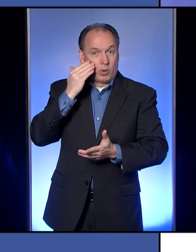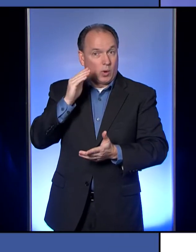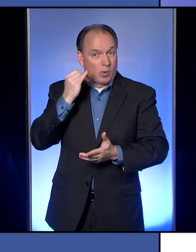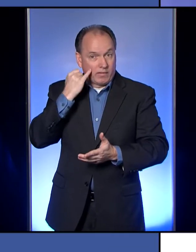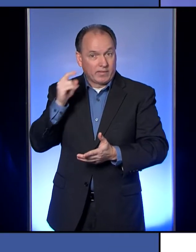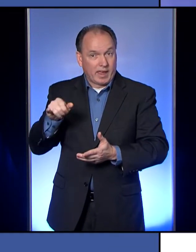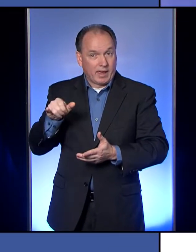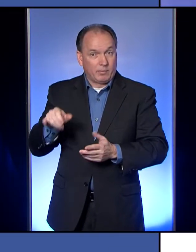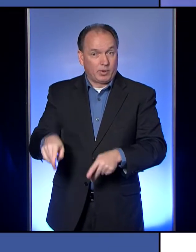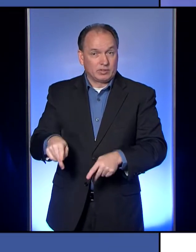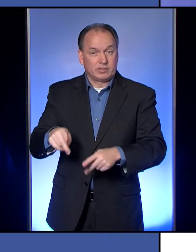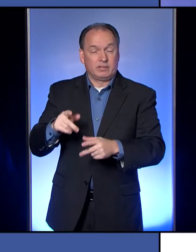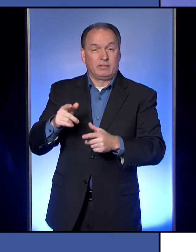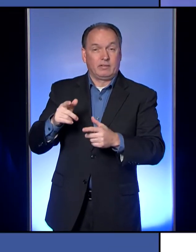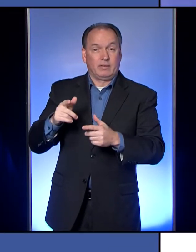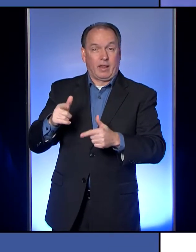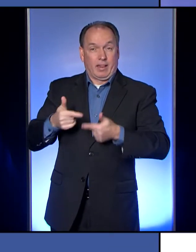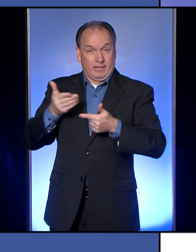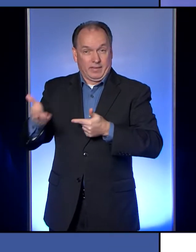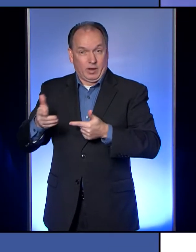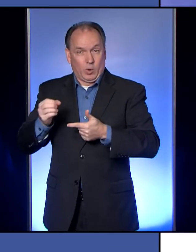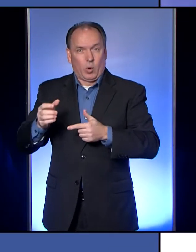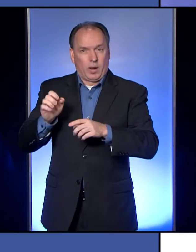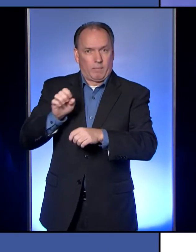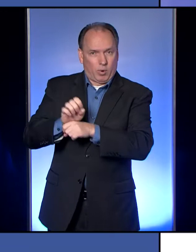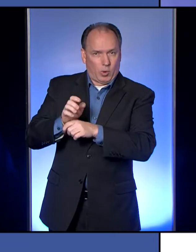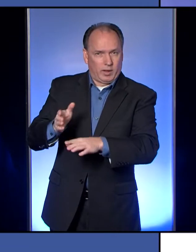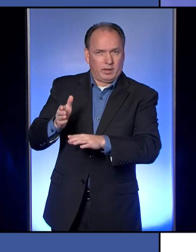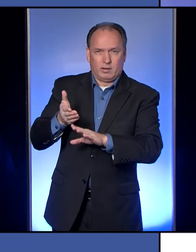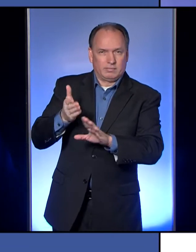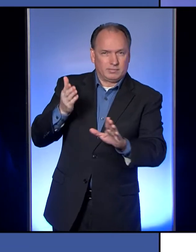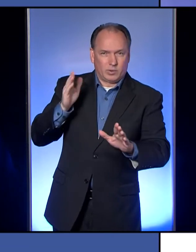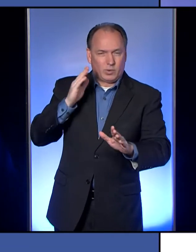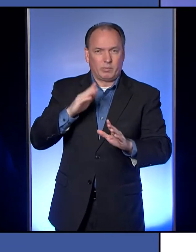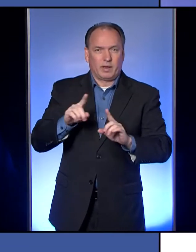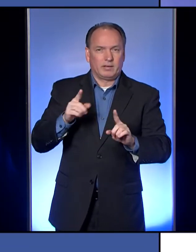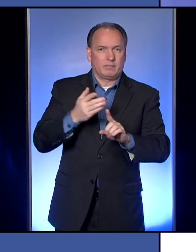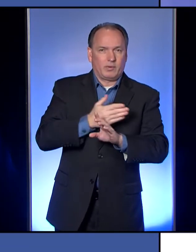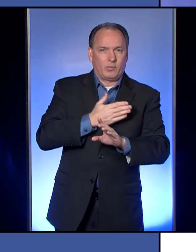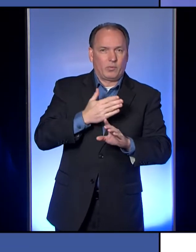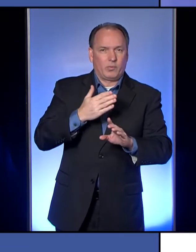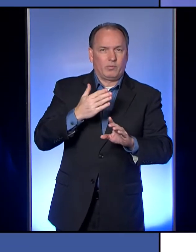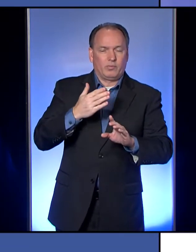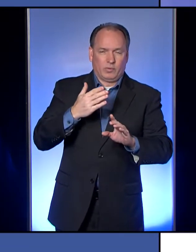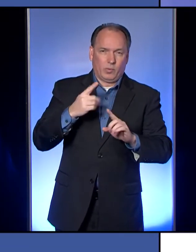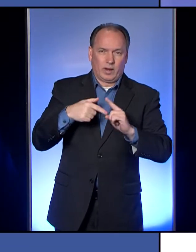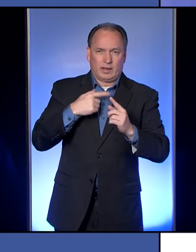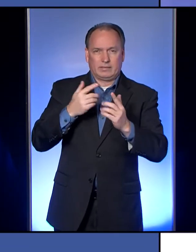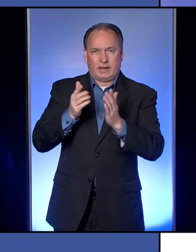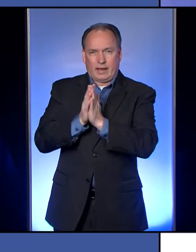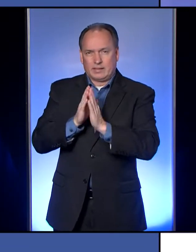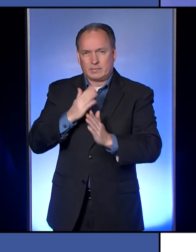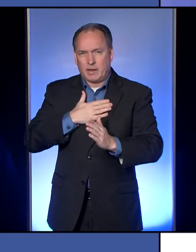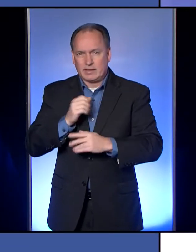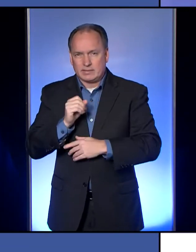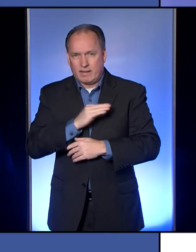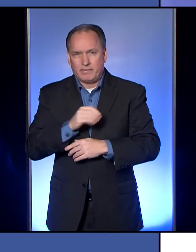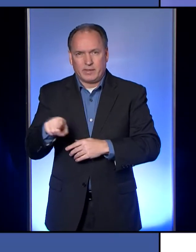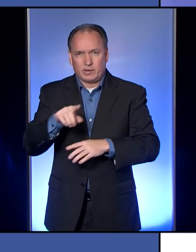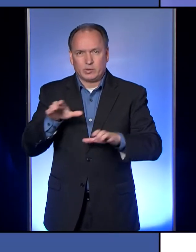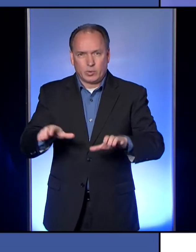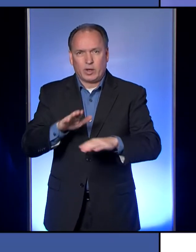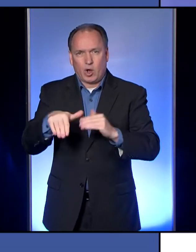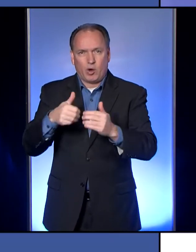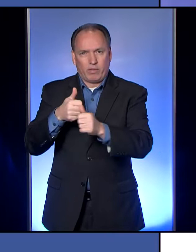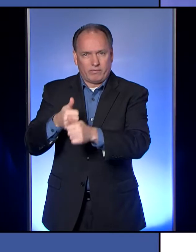is a resident or an employee yet, or at least I didn't prior to my last conversation with my staff. They are doing all of the work on